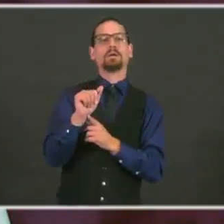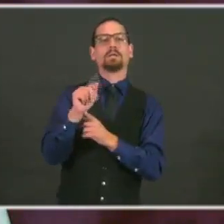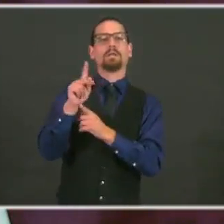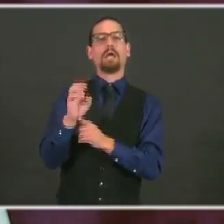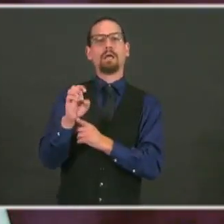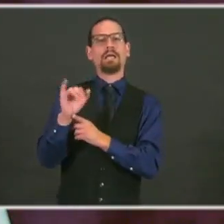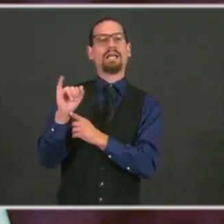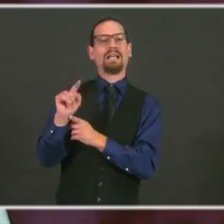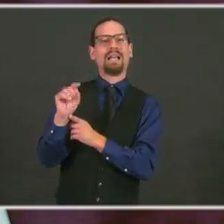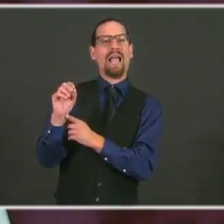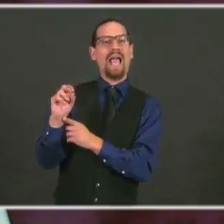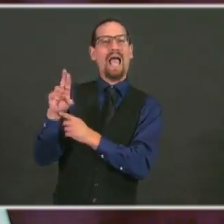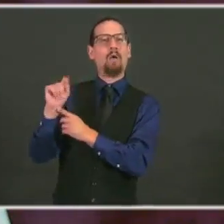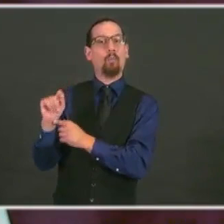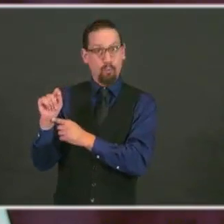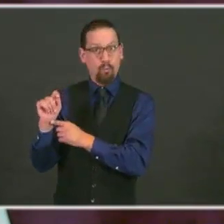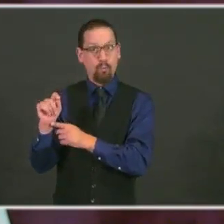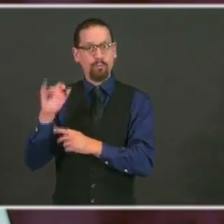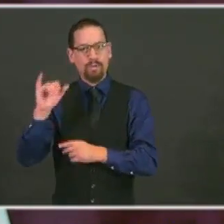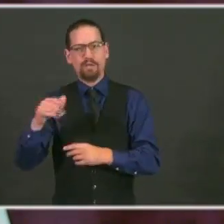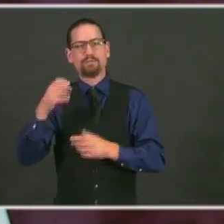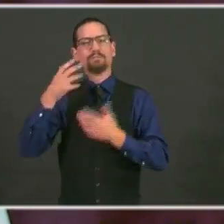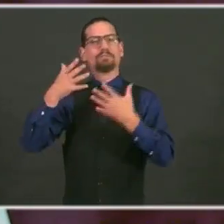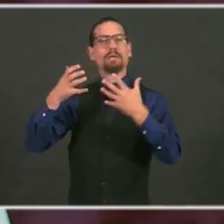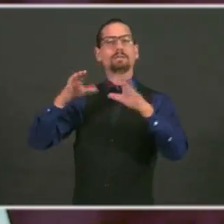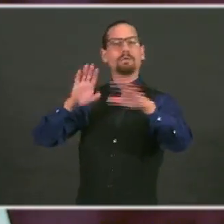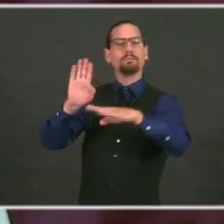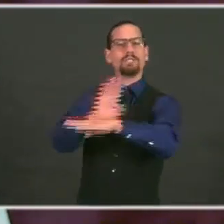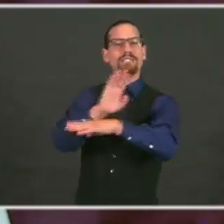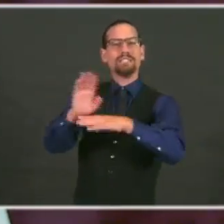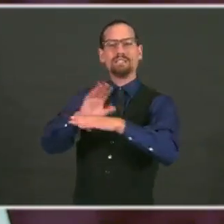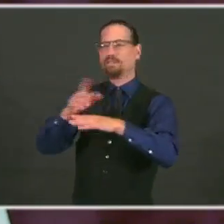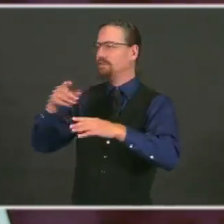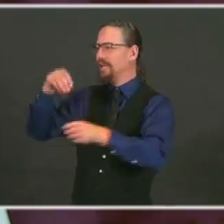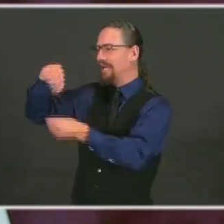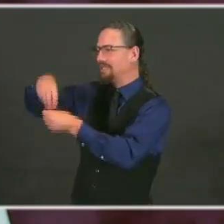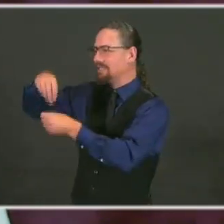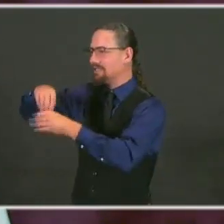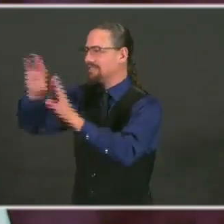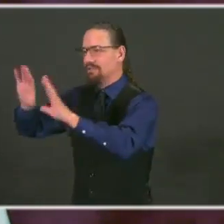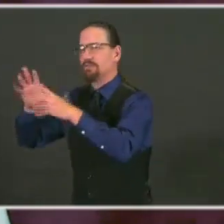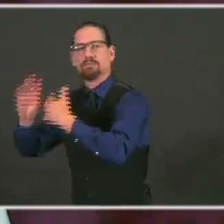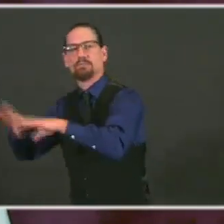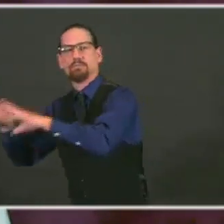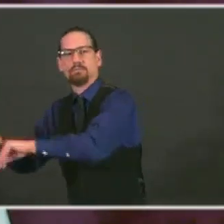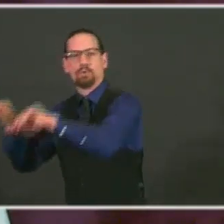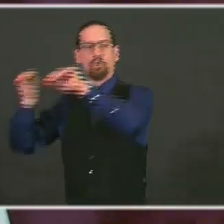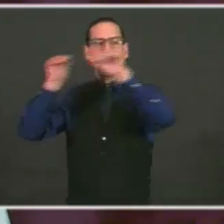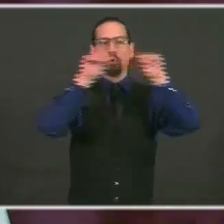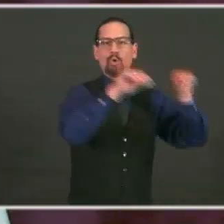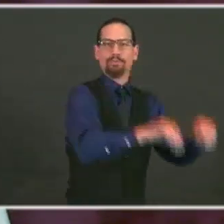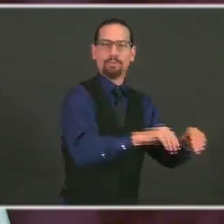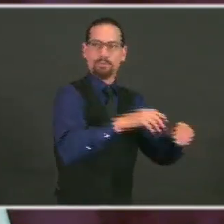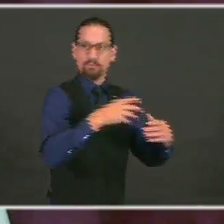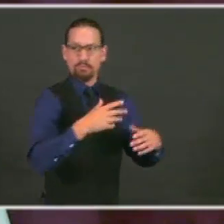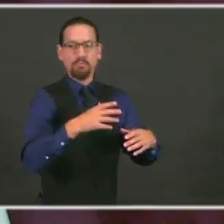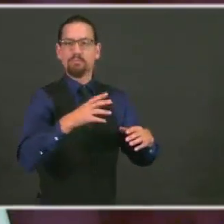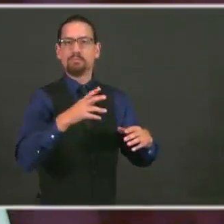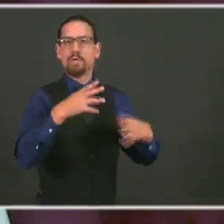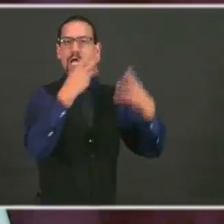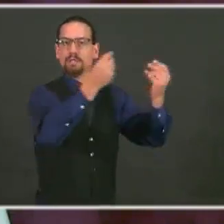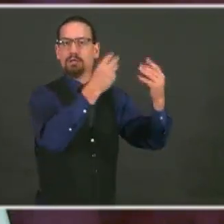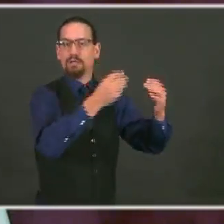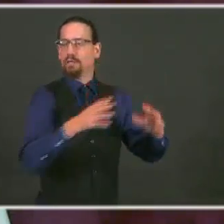outdoors. This has really taken off. This is very cool, and I'm so